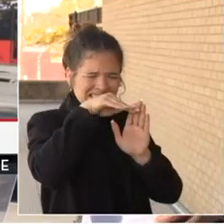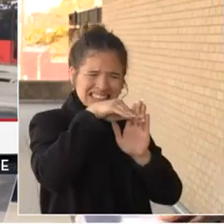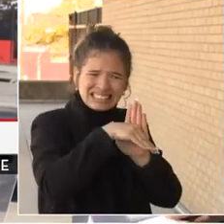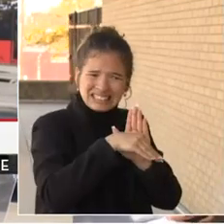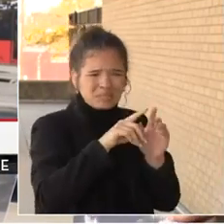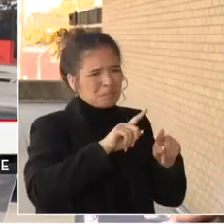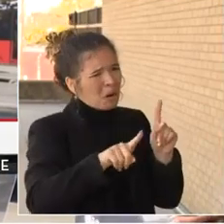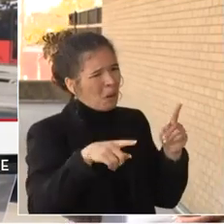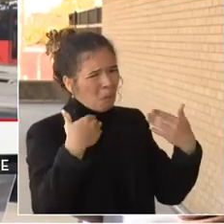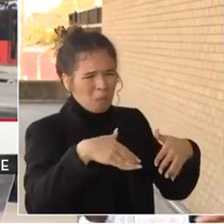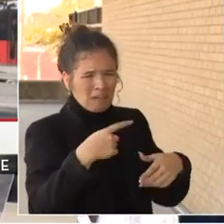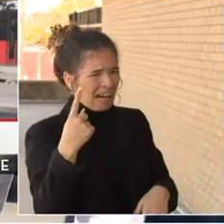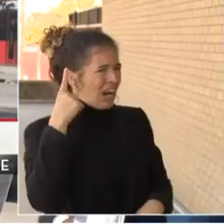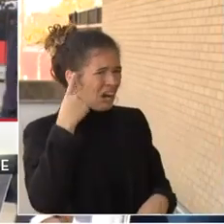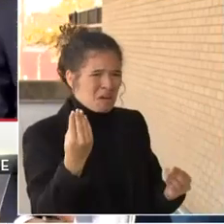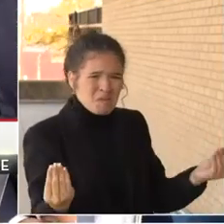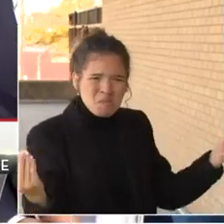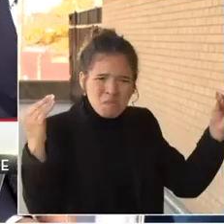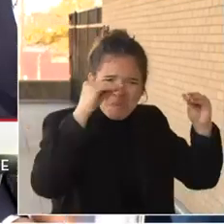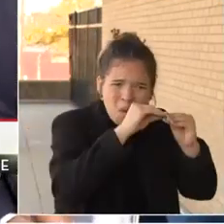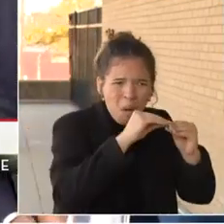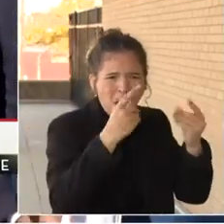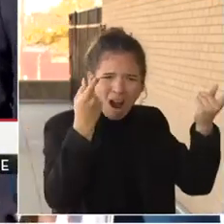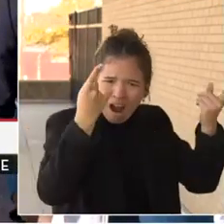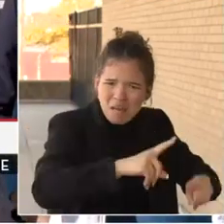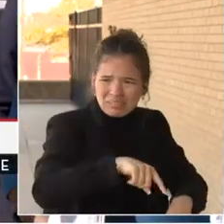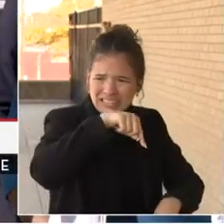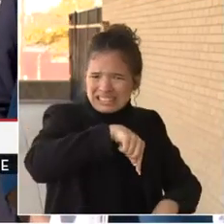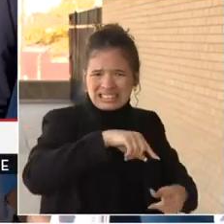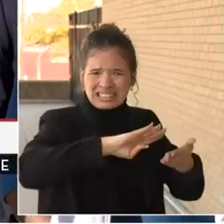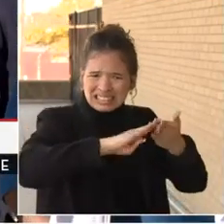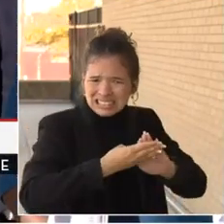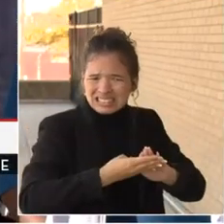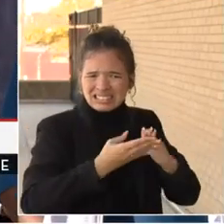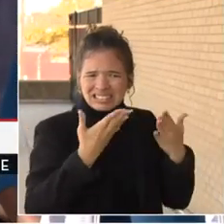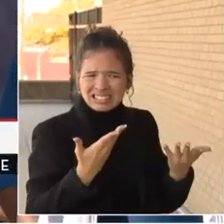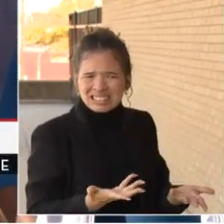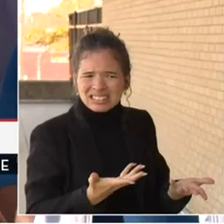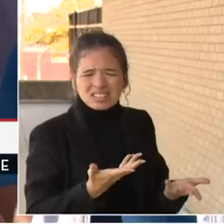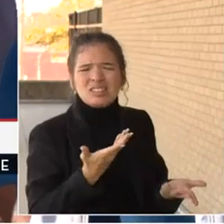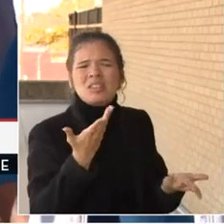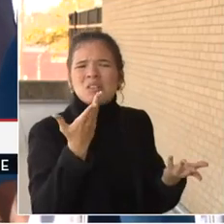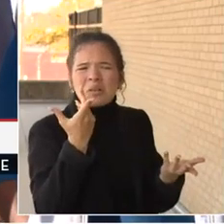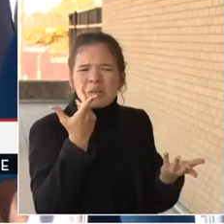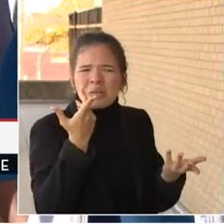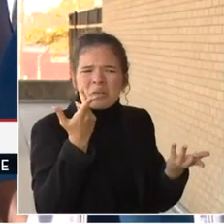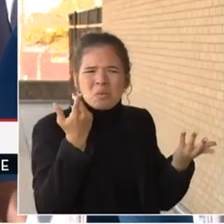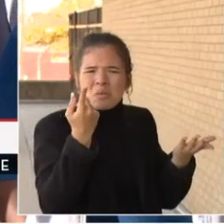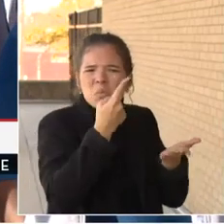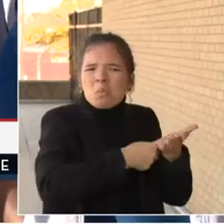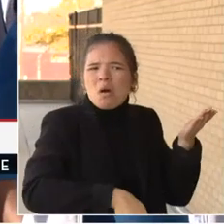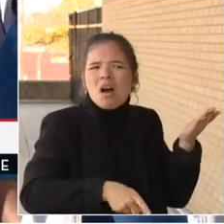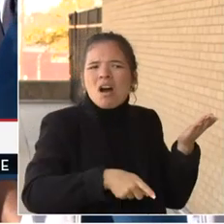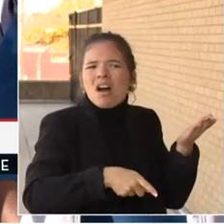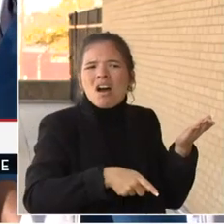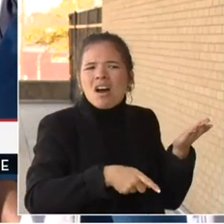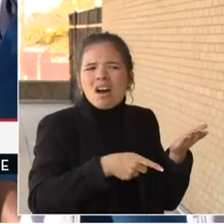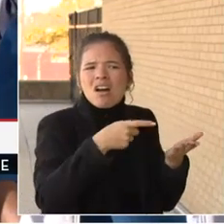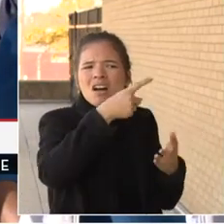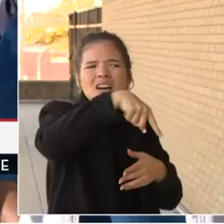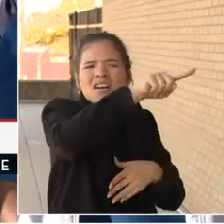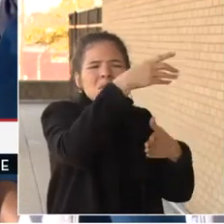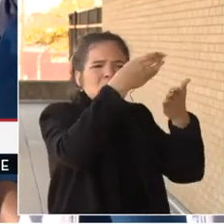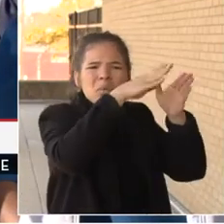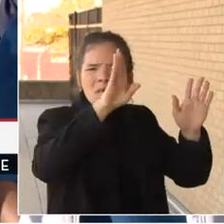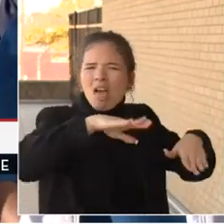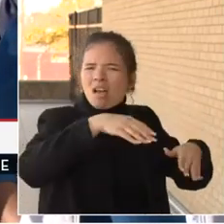crime in this city and what's being done in like at the like what's being done in the public and what's not being told to these people about what's going